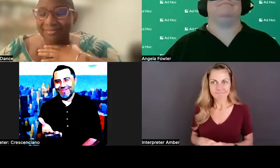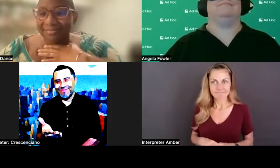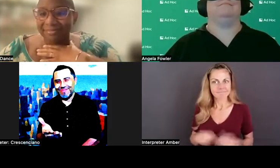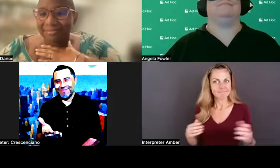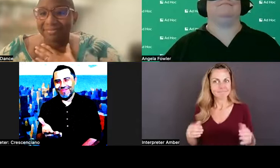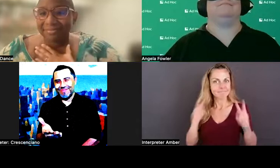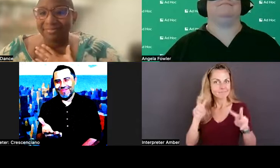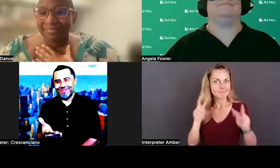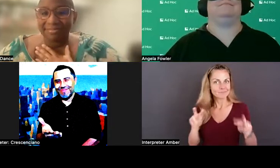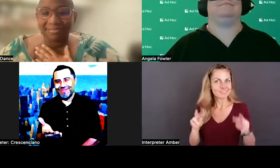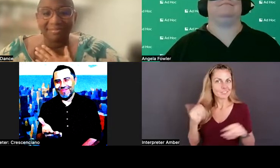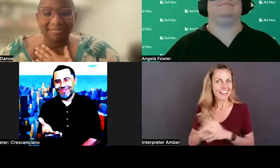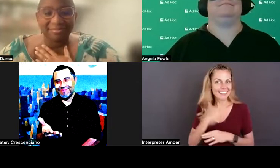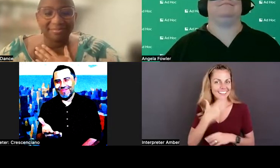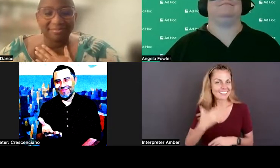this evening. Thank you.